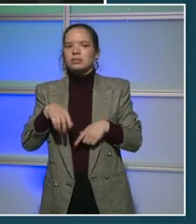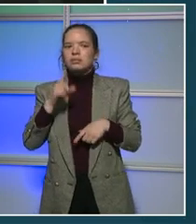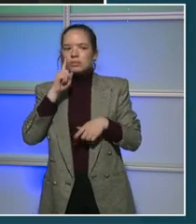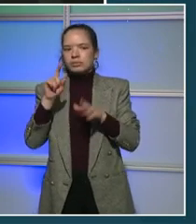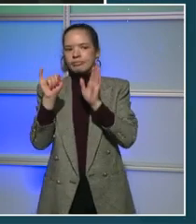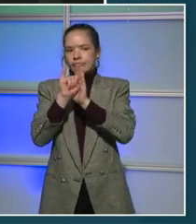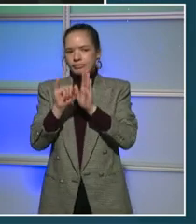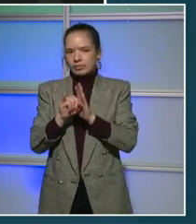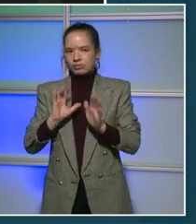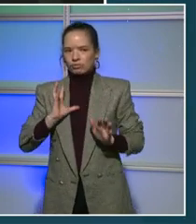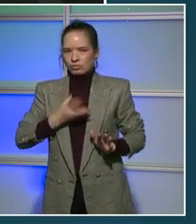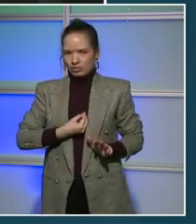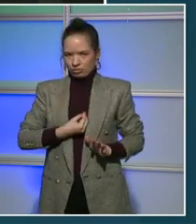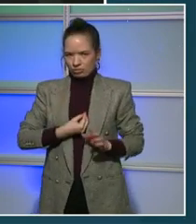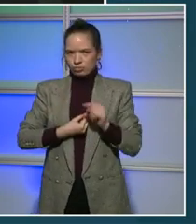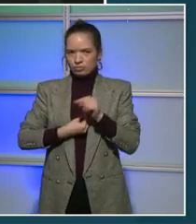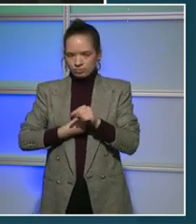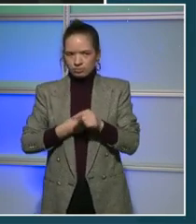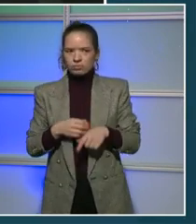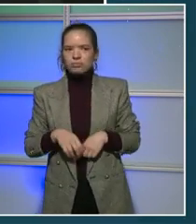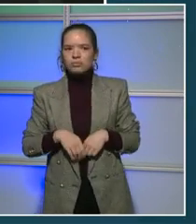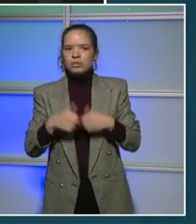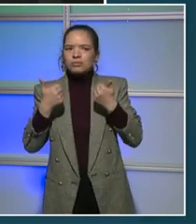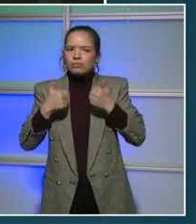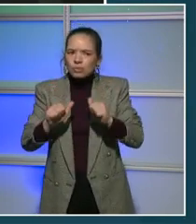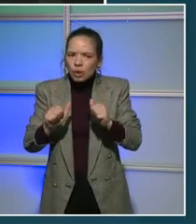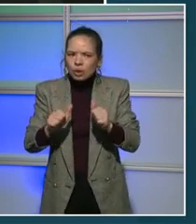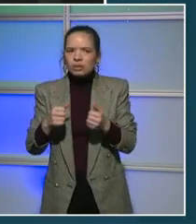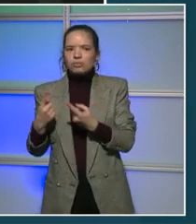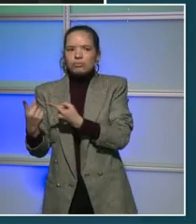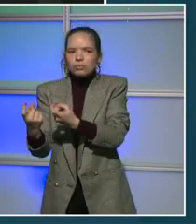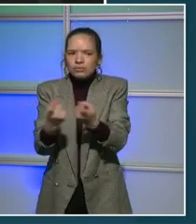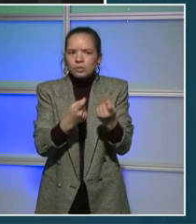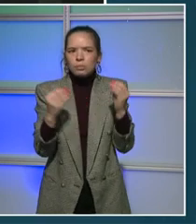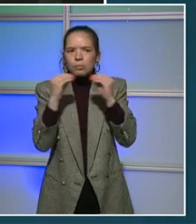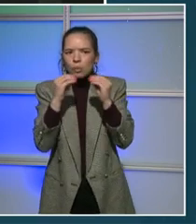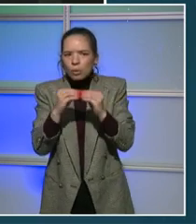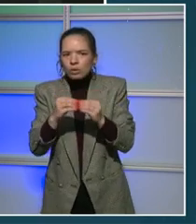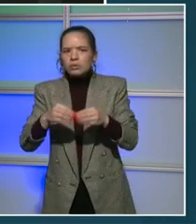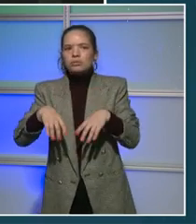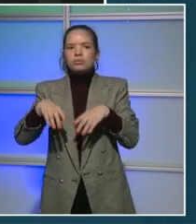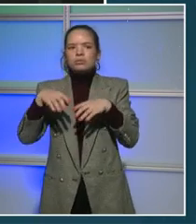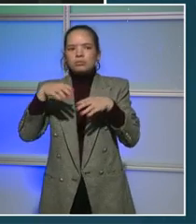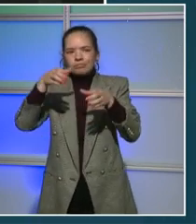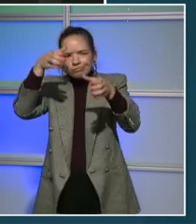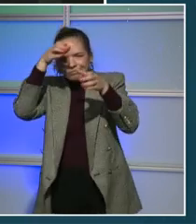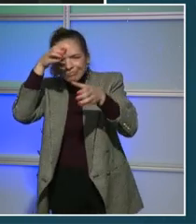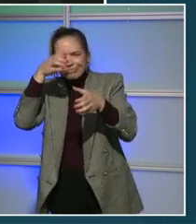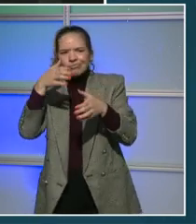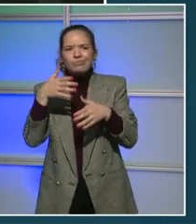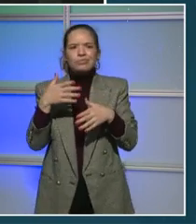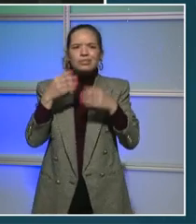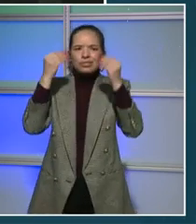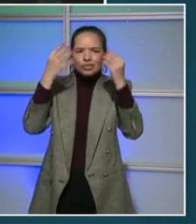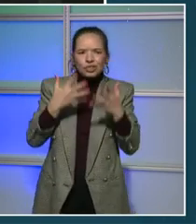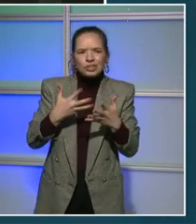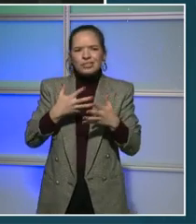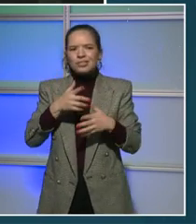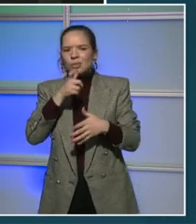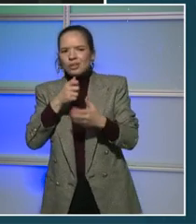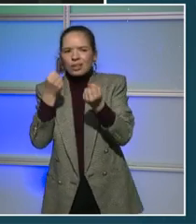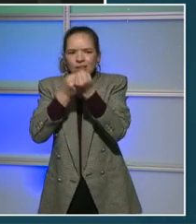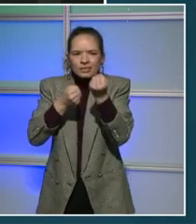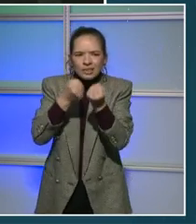supportive service dollars, as some folks in our community are suffering from subsistence abuse and other issues. And lastly,